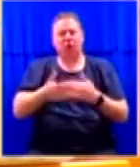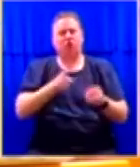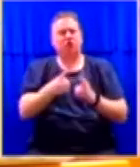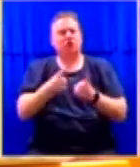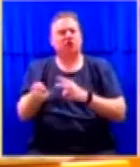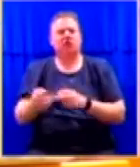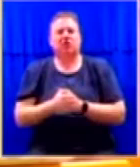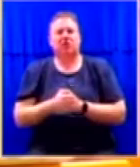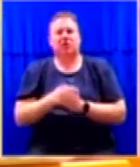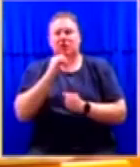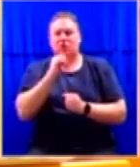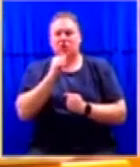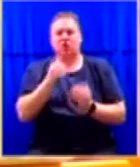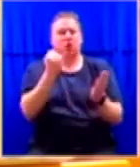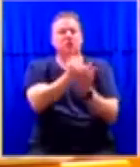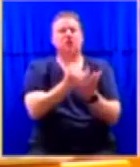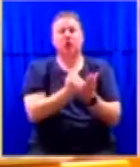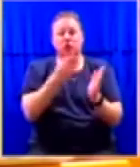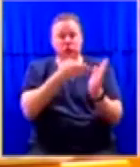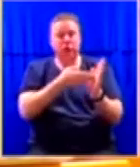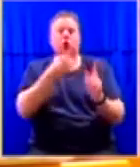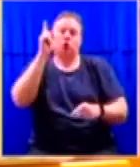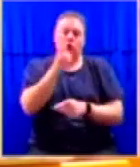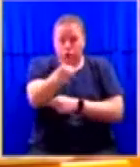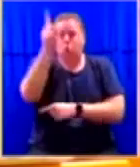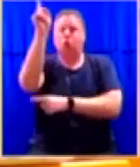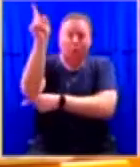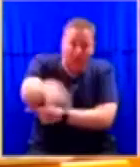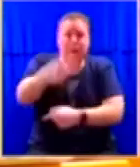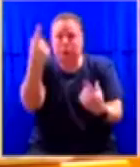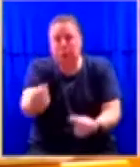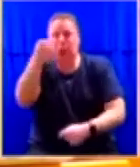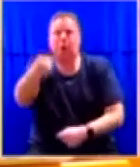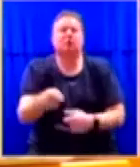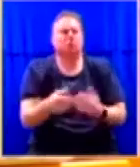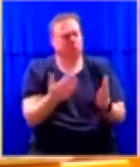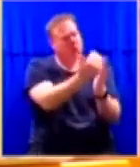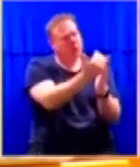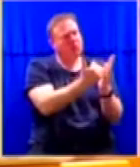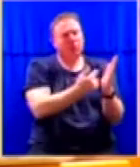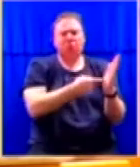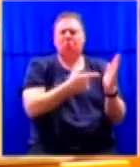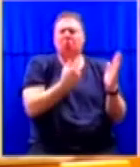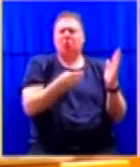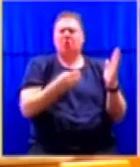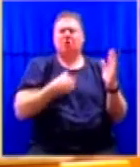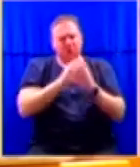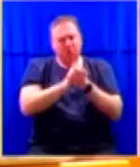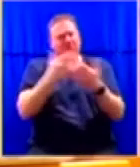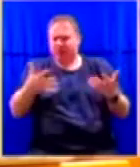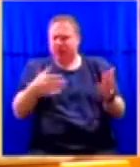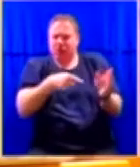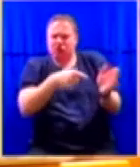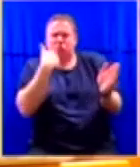like an instruction from them that you shall do this. We say these are things that we are committed to doing.